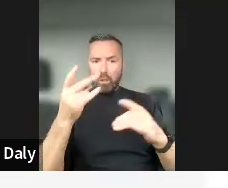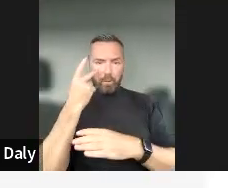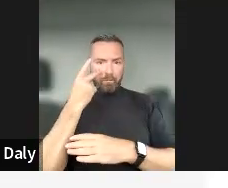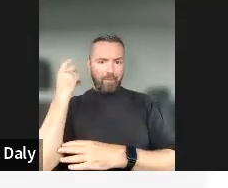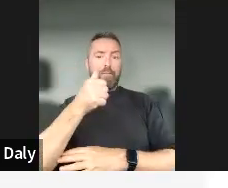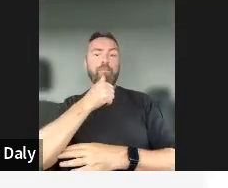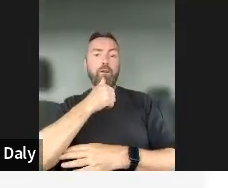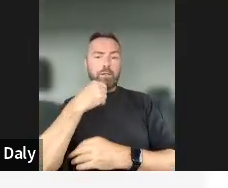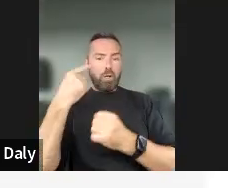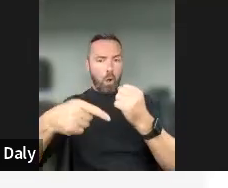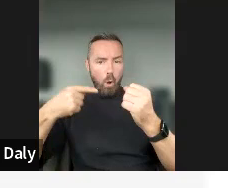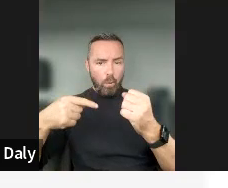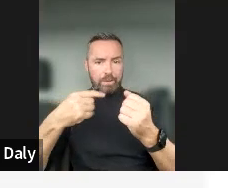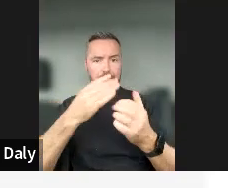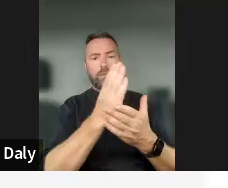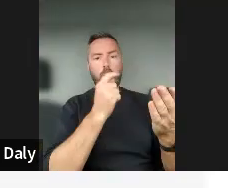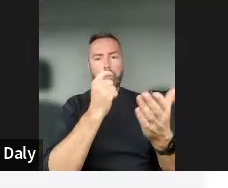Um, always, sometimes.